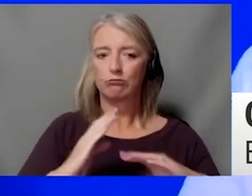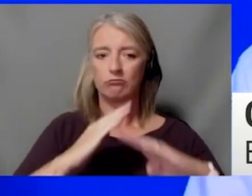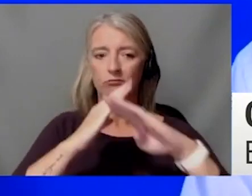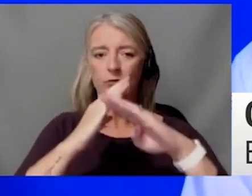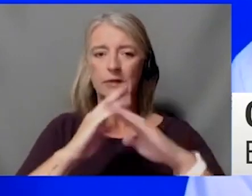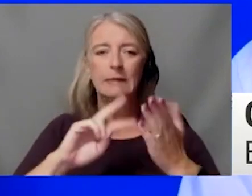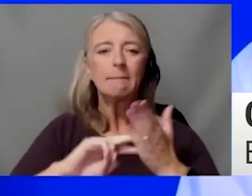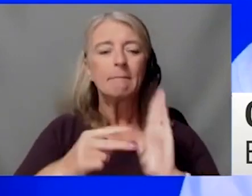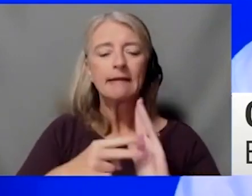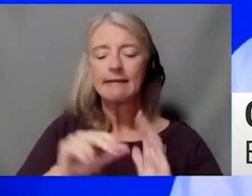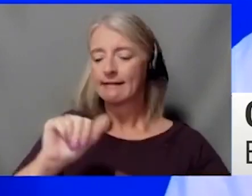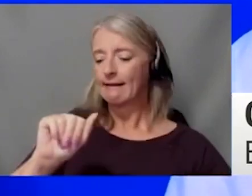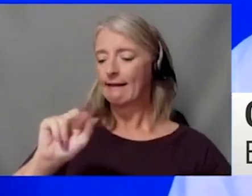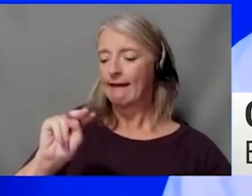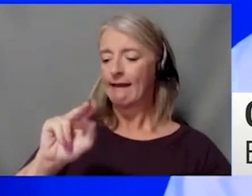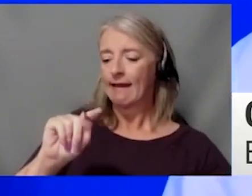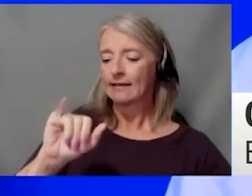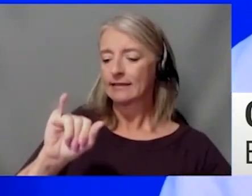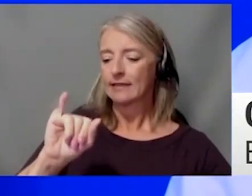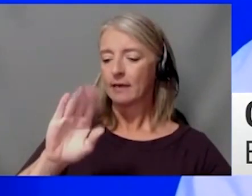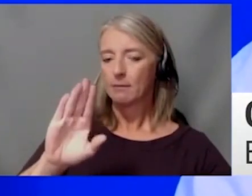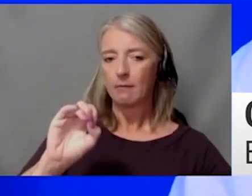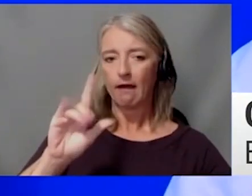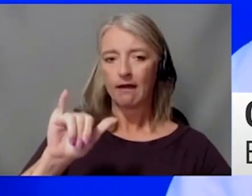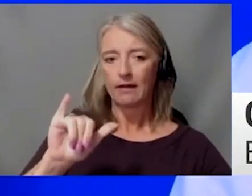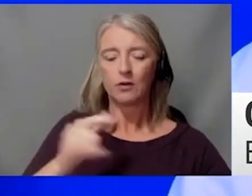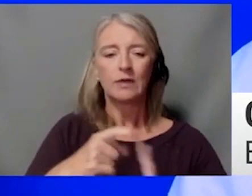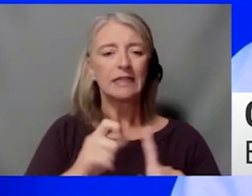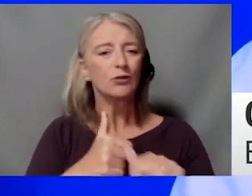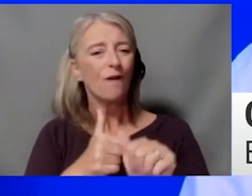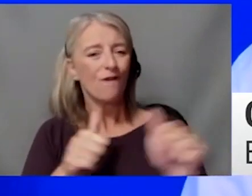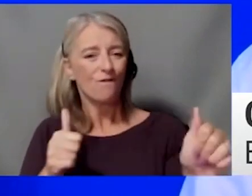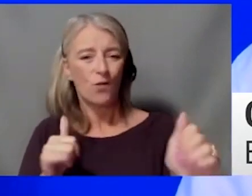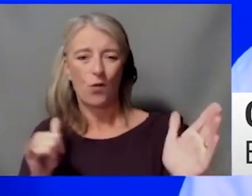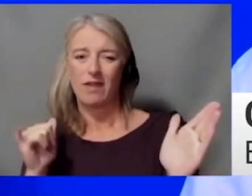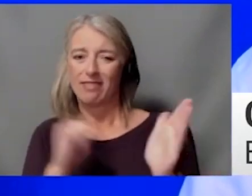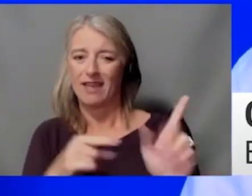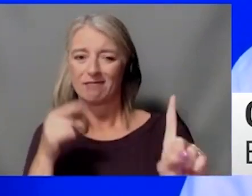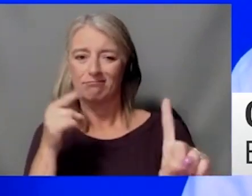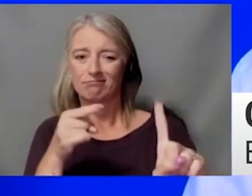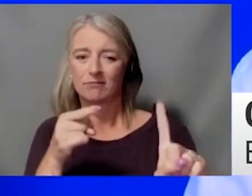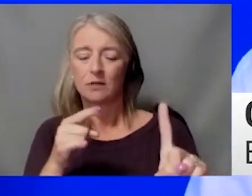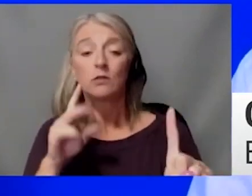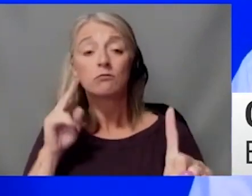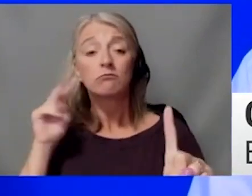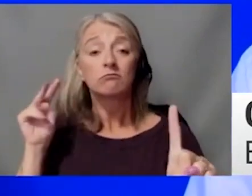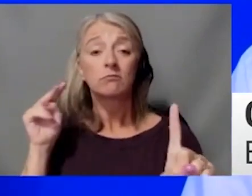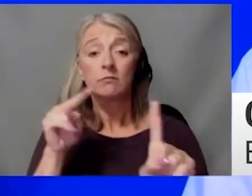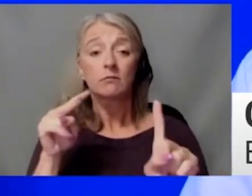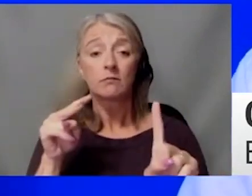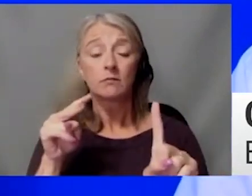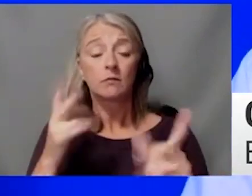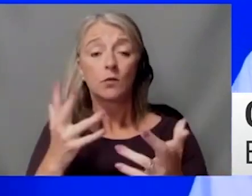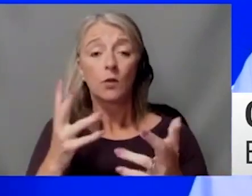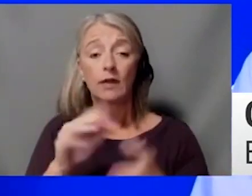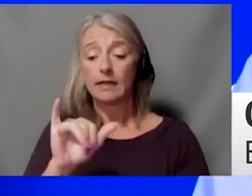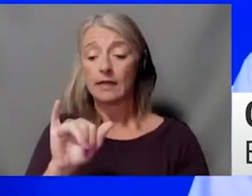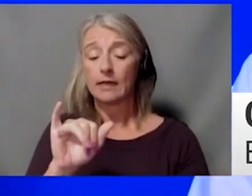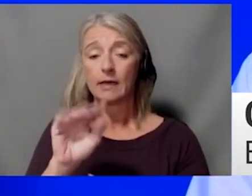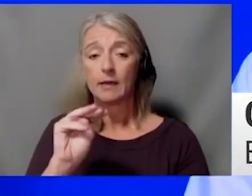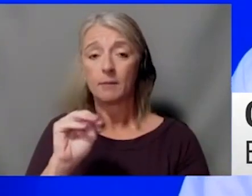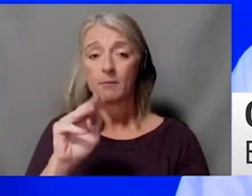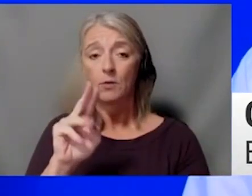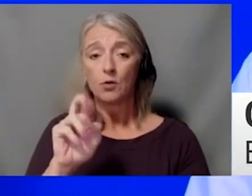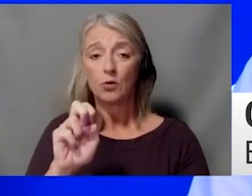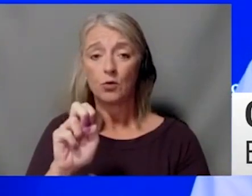to continue to move away from that, really look at our immune protection against hospitalizations, severe disease and death. And that is not so much